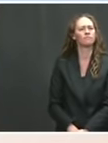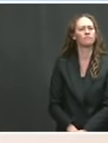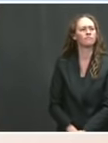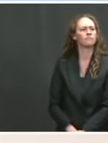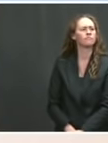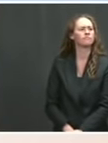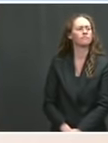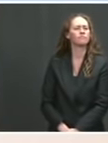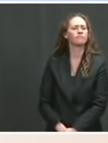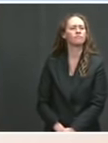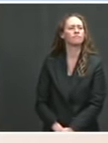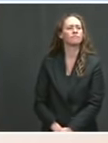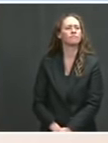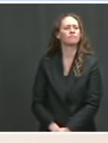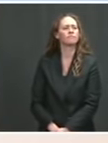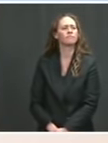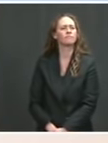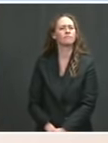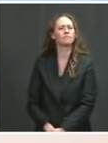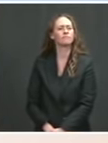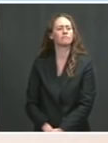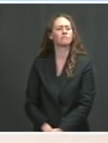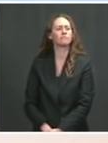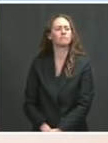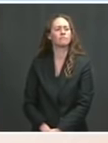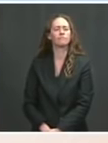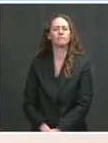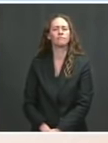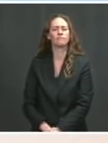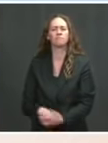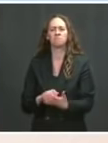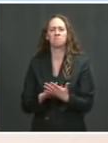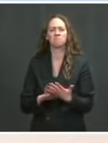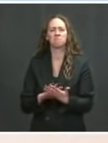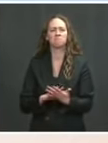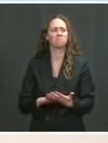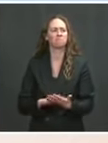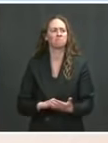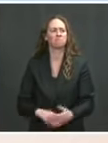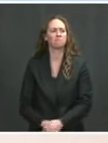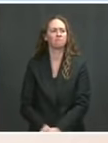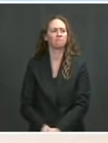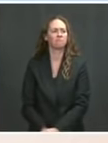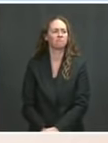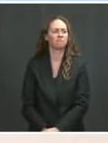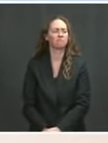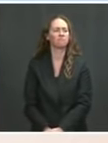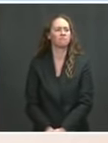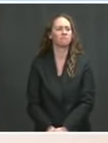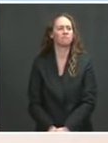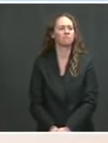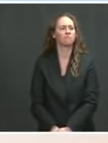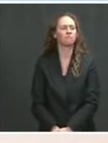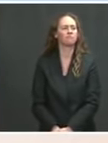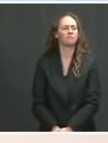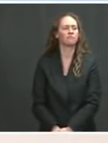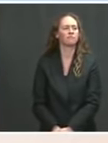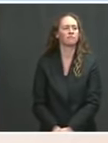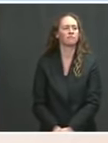President. And I'm just wondering whether any kind of federal digital privacy reform, any legislation is on your radar.